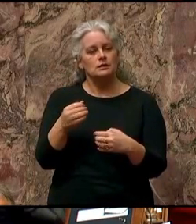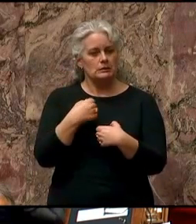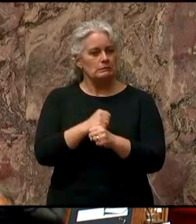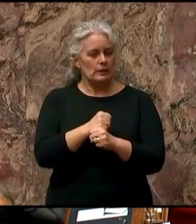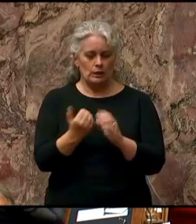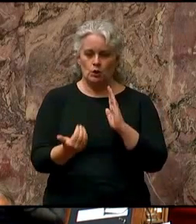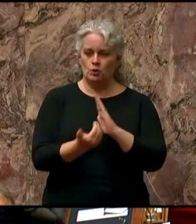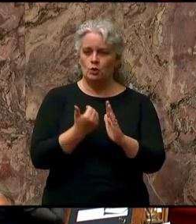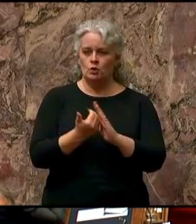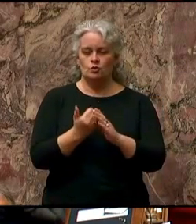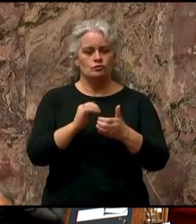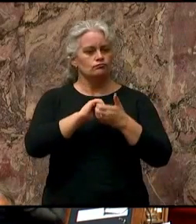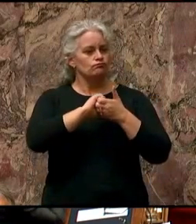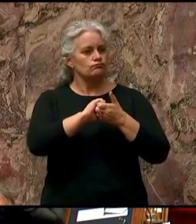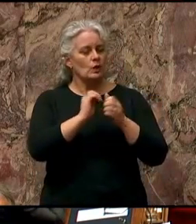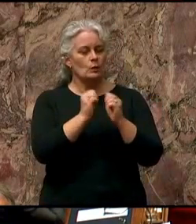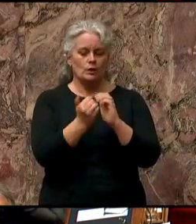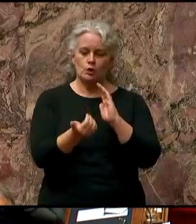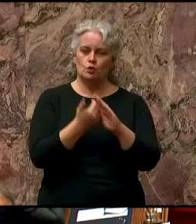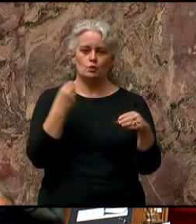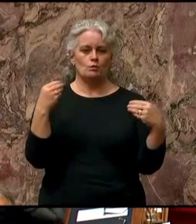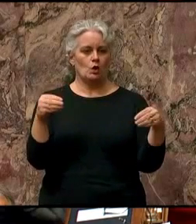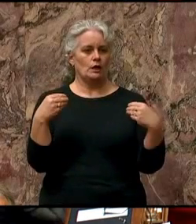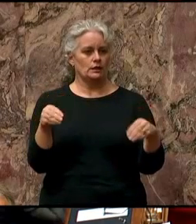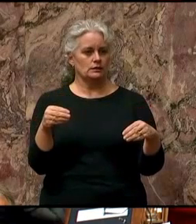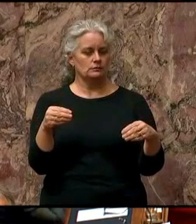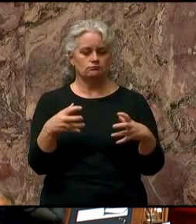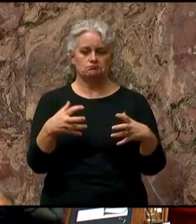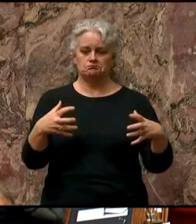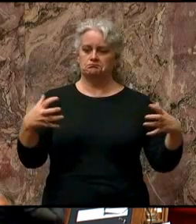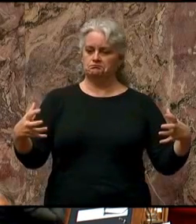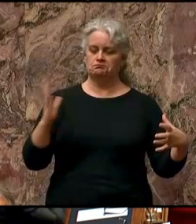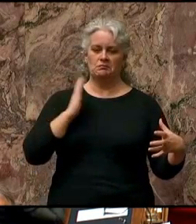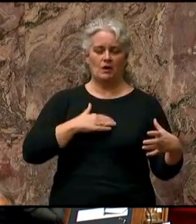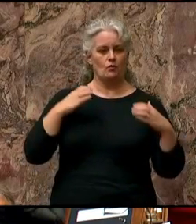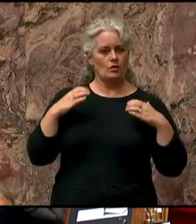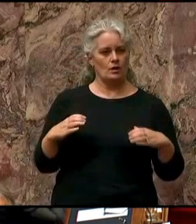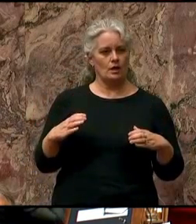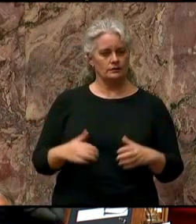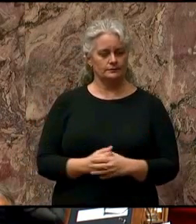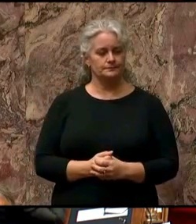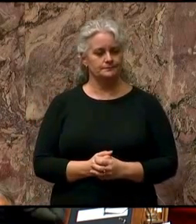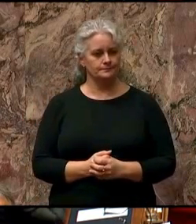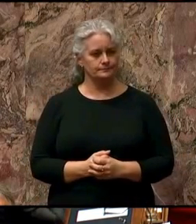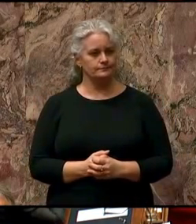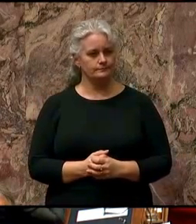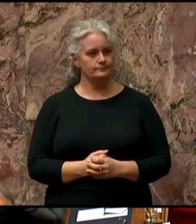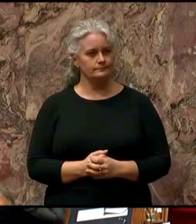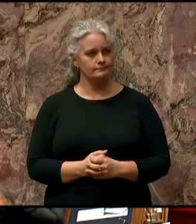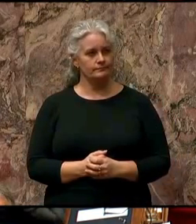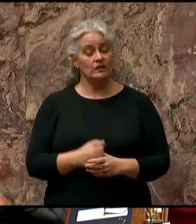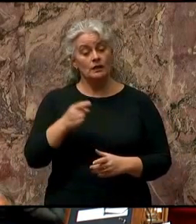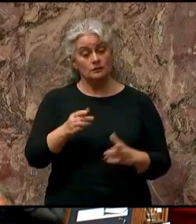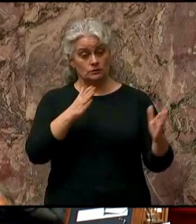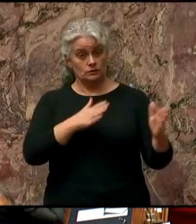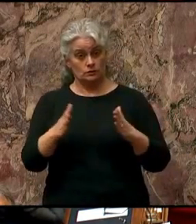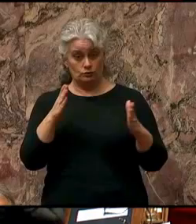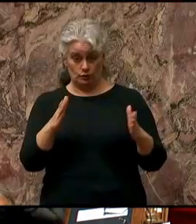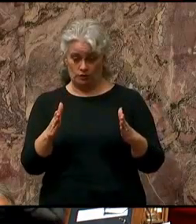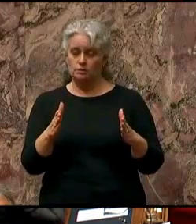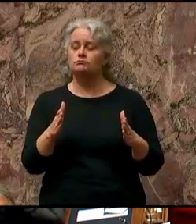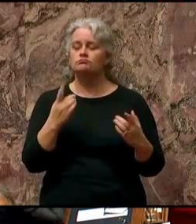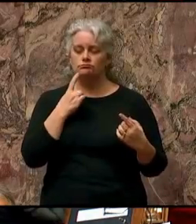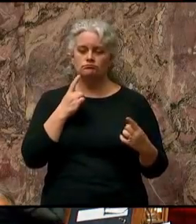relationships with new markets and expanding our client base. This strategy has paid off.